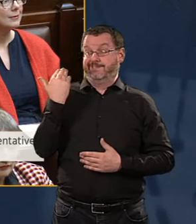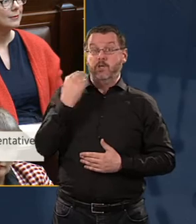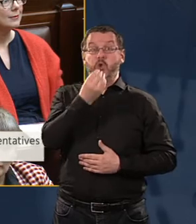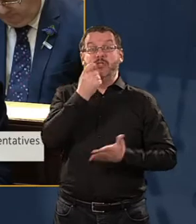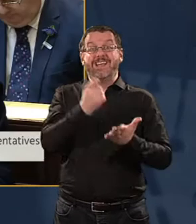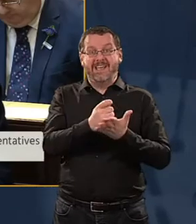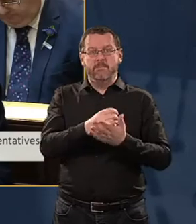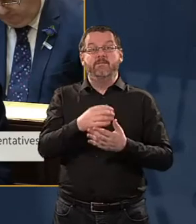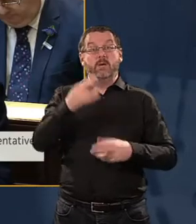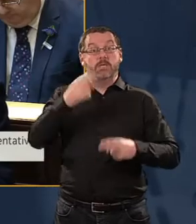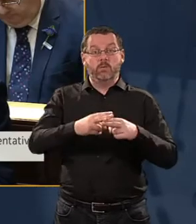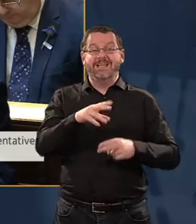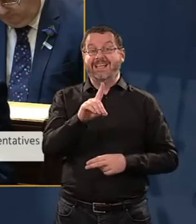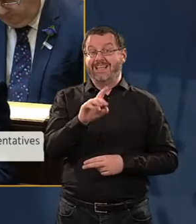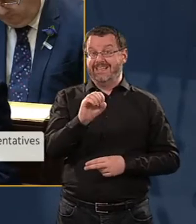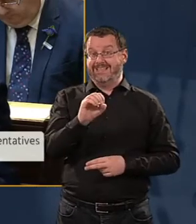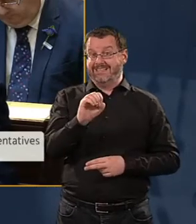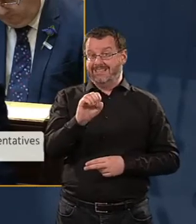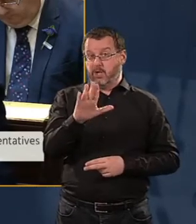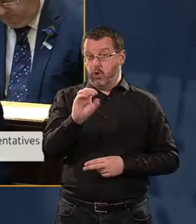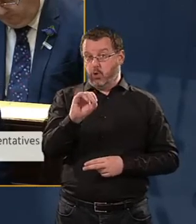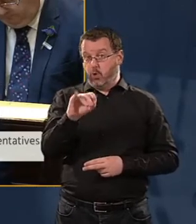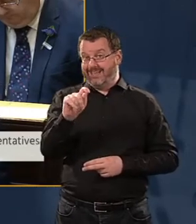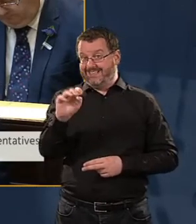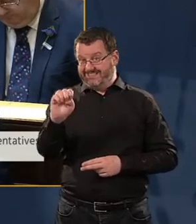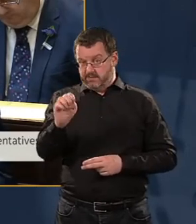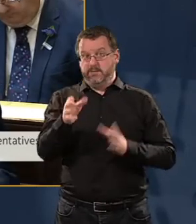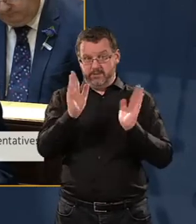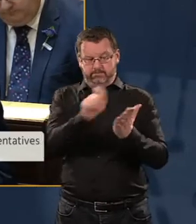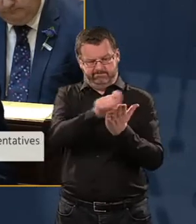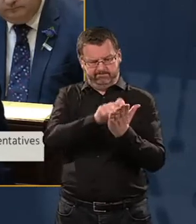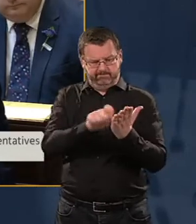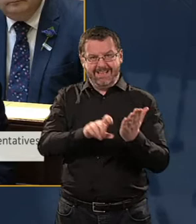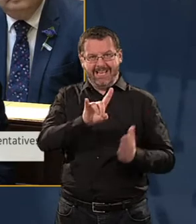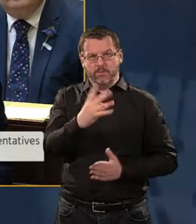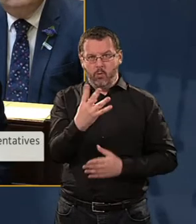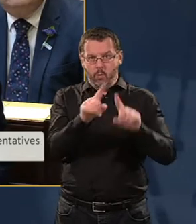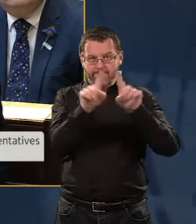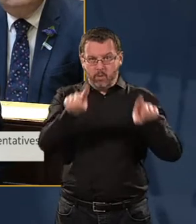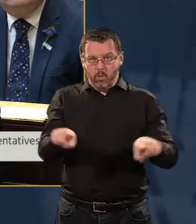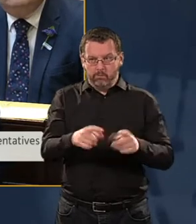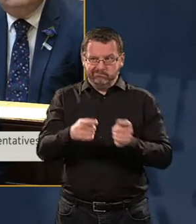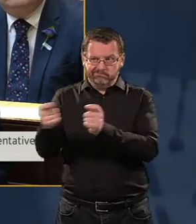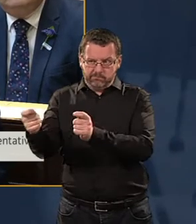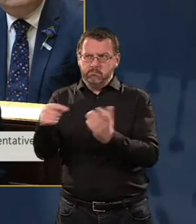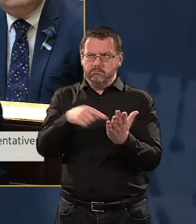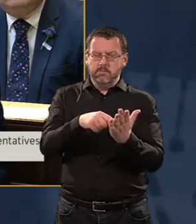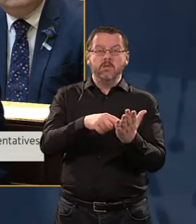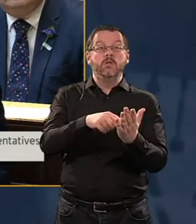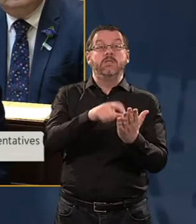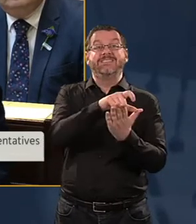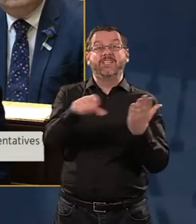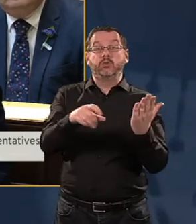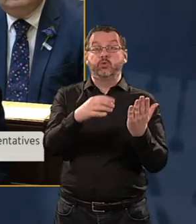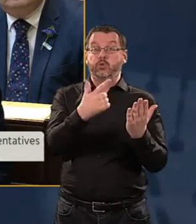submitted a H4 form to the CRO, which is saying that the FAI has been in breach of sections 281 and 282